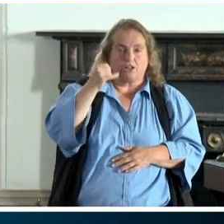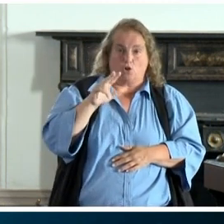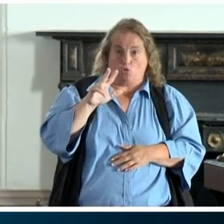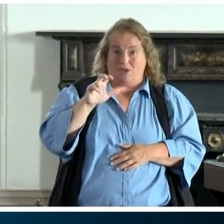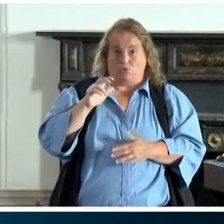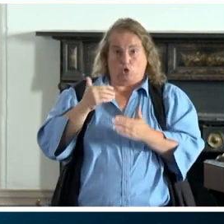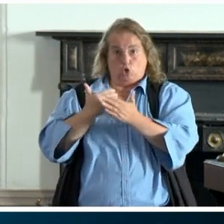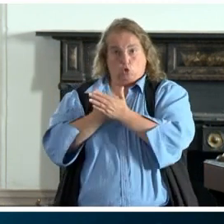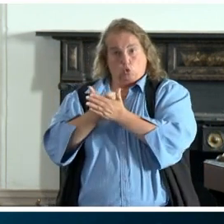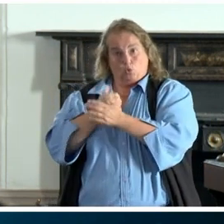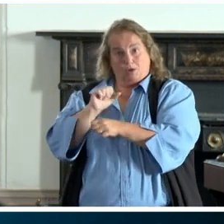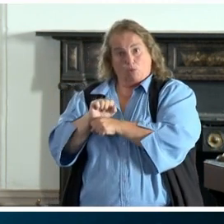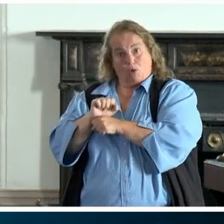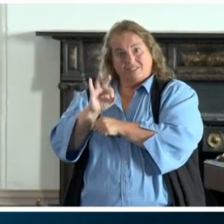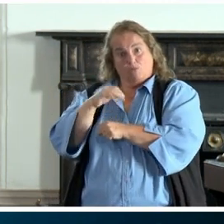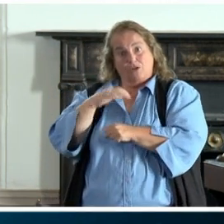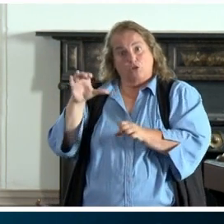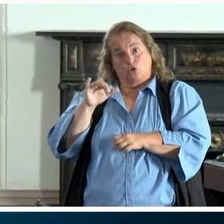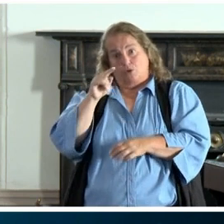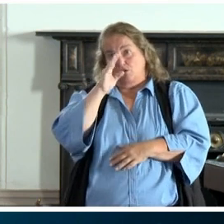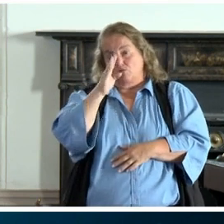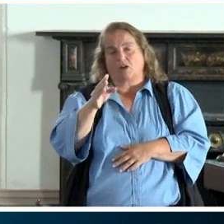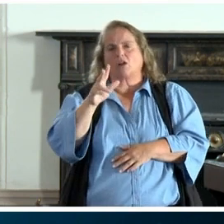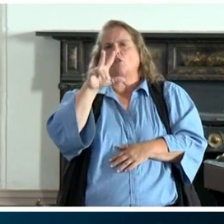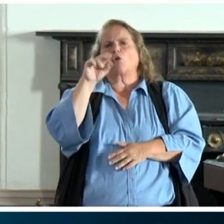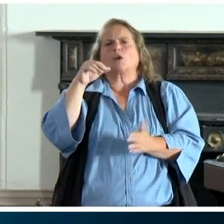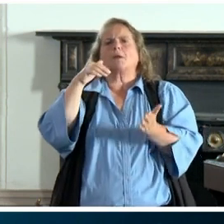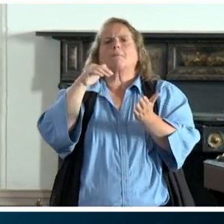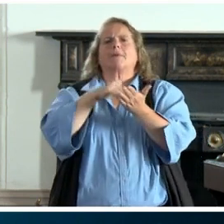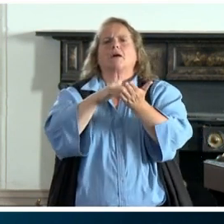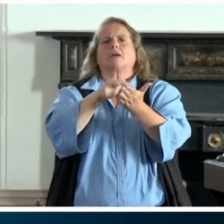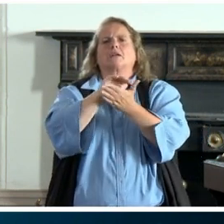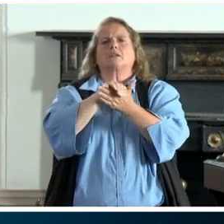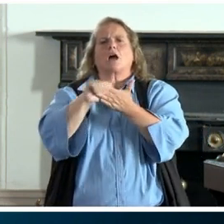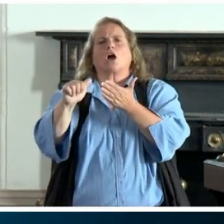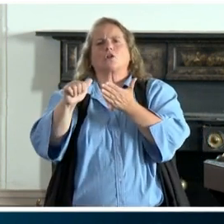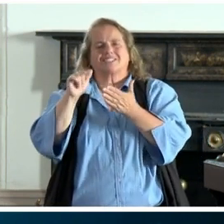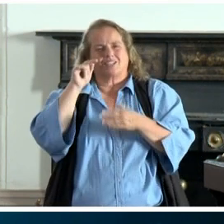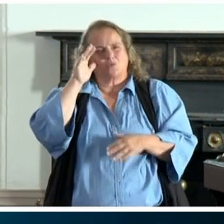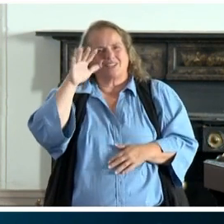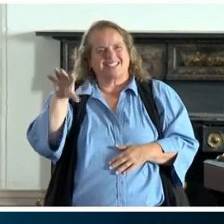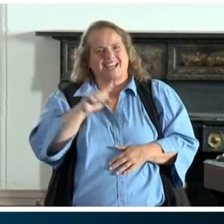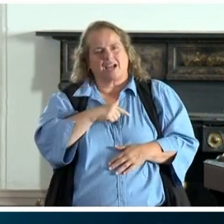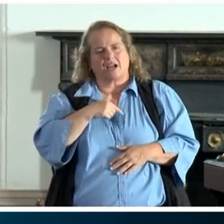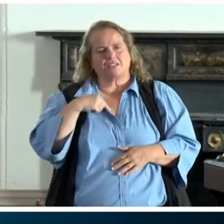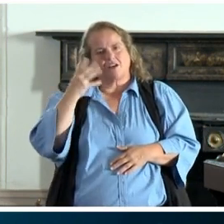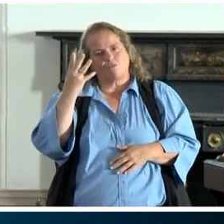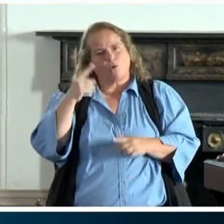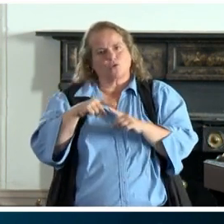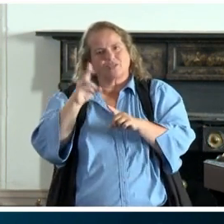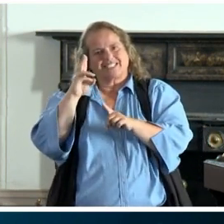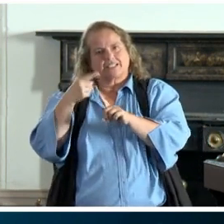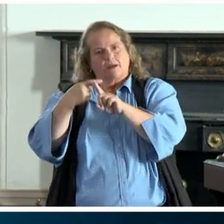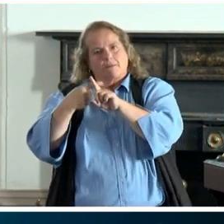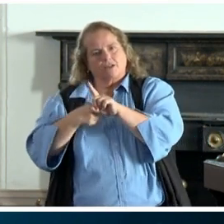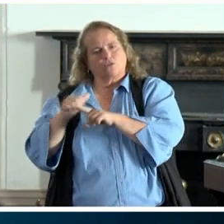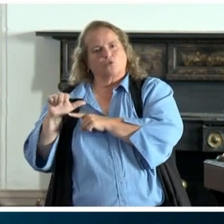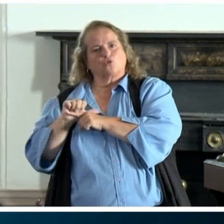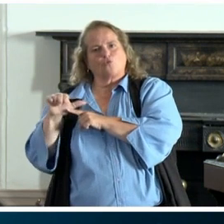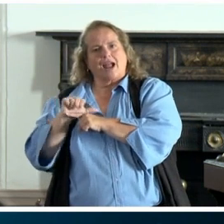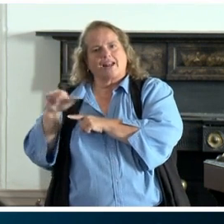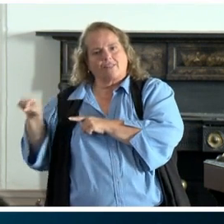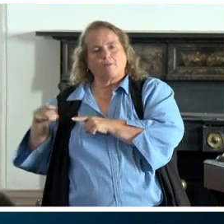it directly, would cost us about $30 million over the course of a year. It would take us four to six months to get them trained